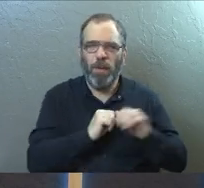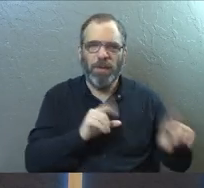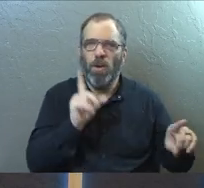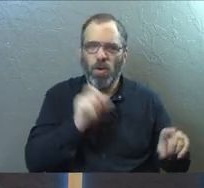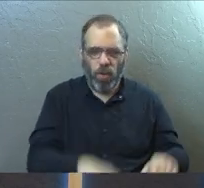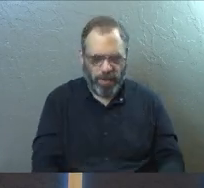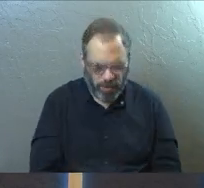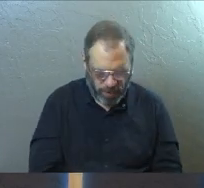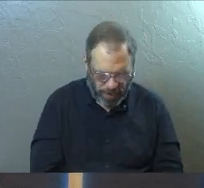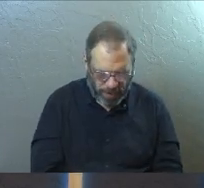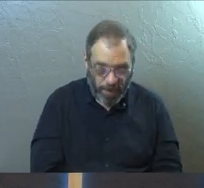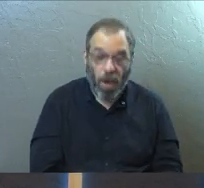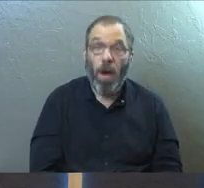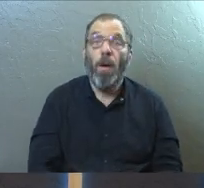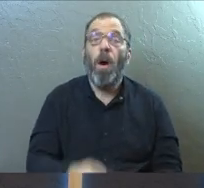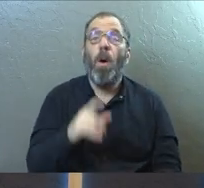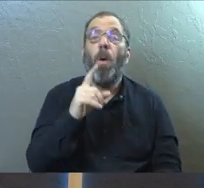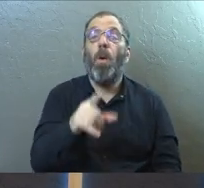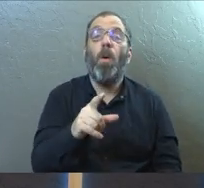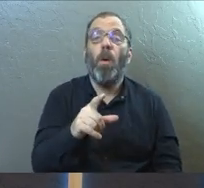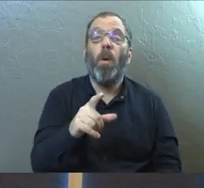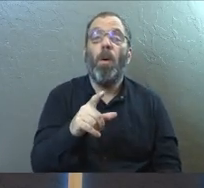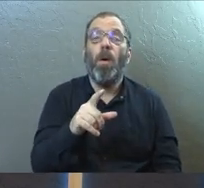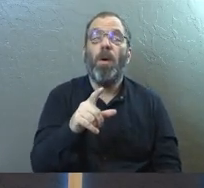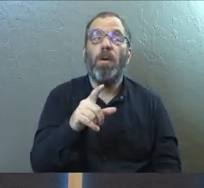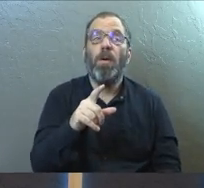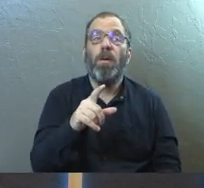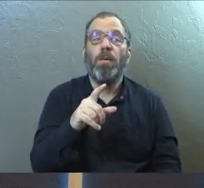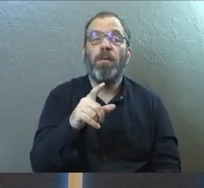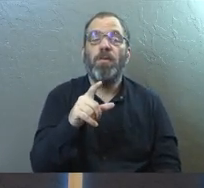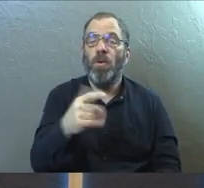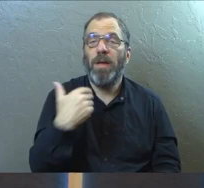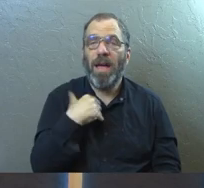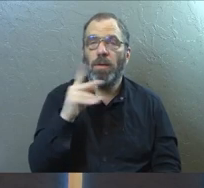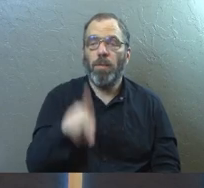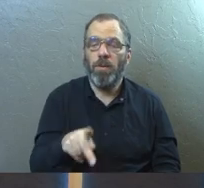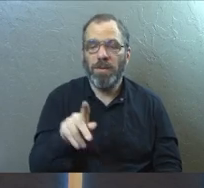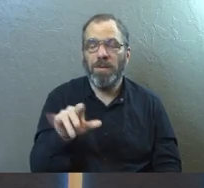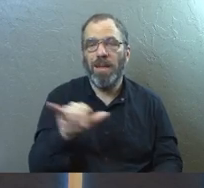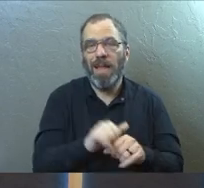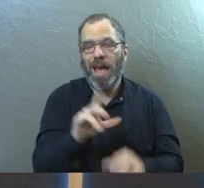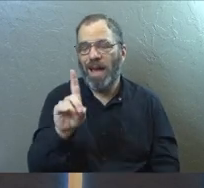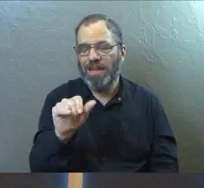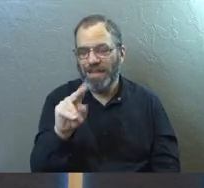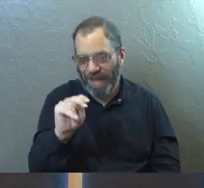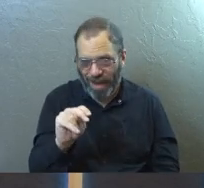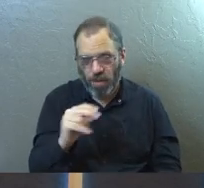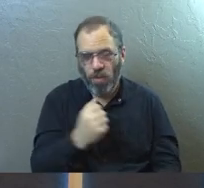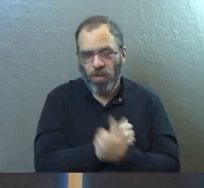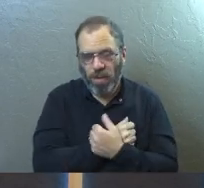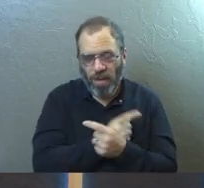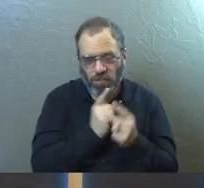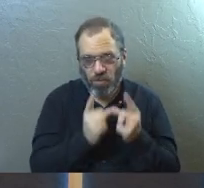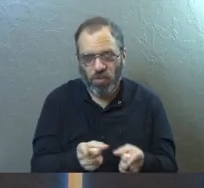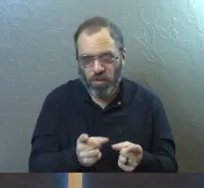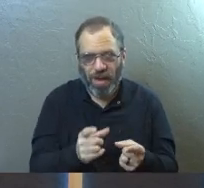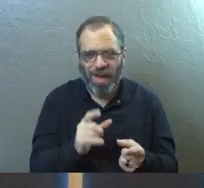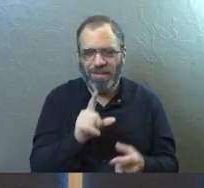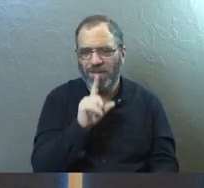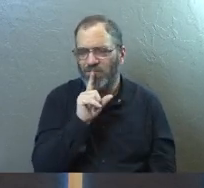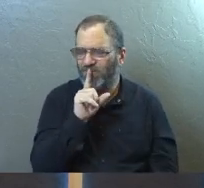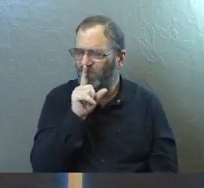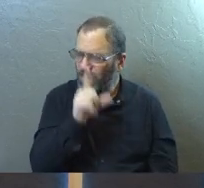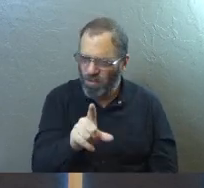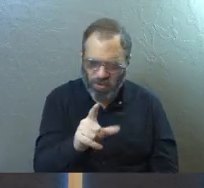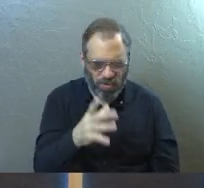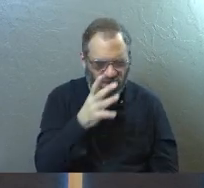else, you'll have a Dan in your life that at least knows he's loved by you. And that is especially, that is so true